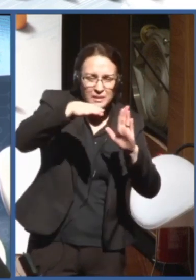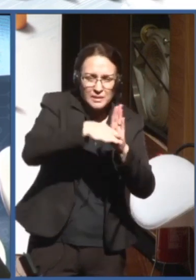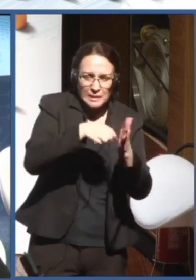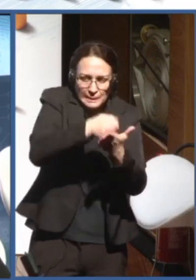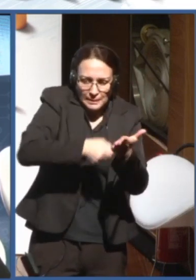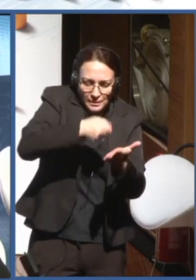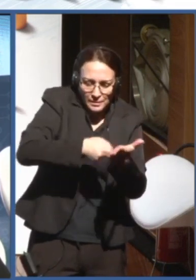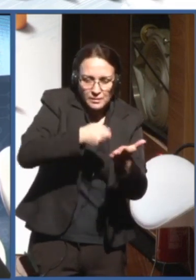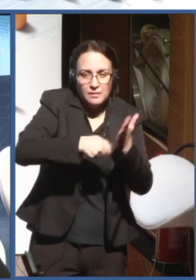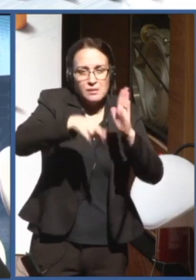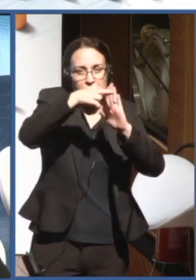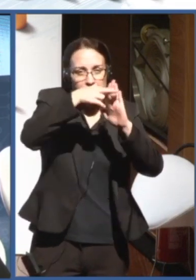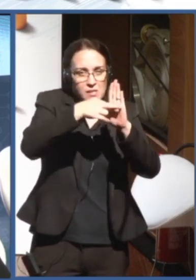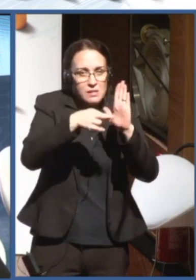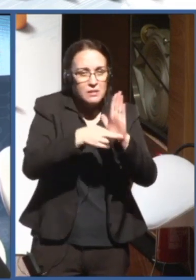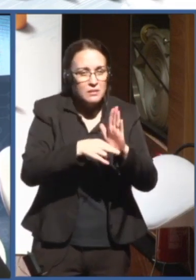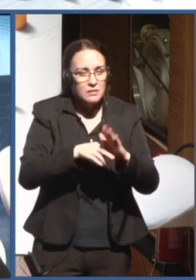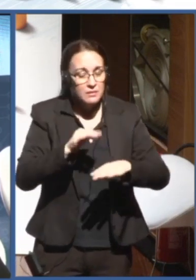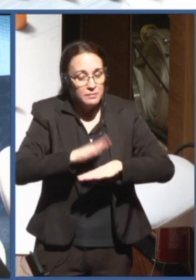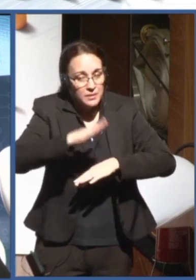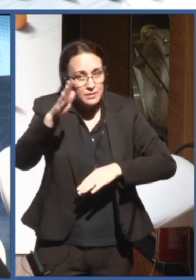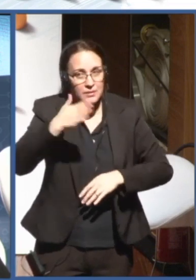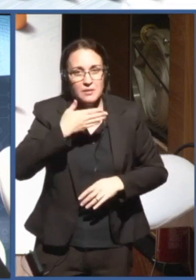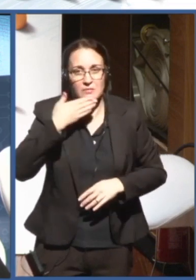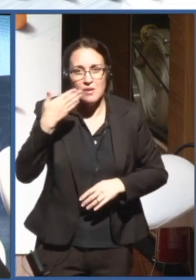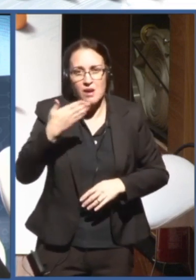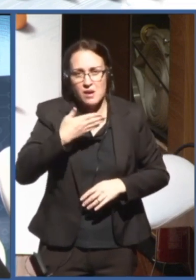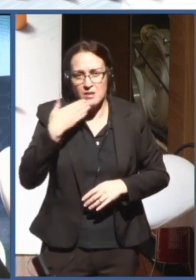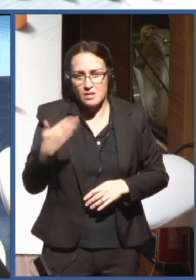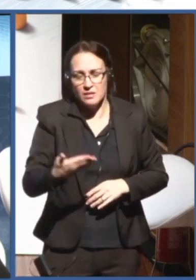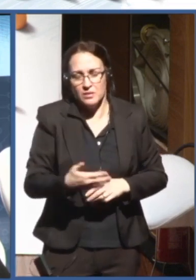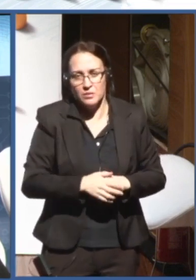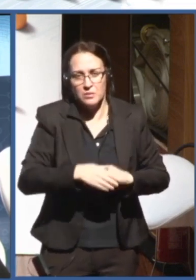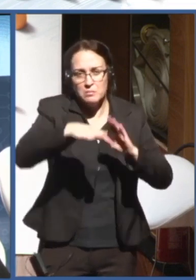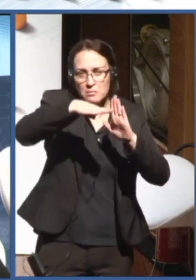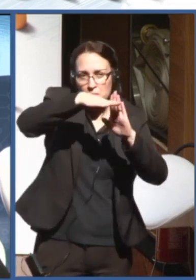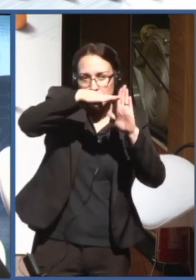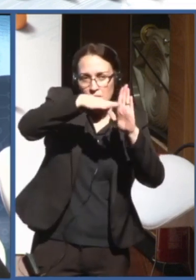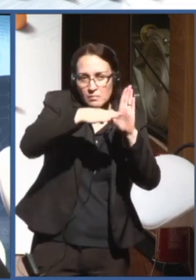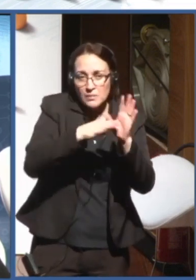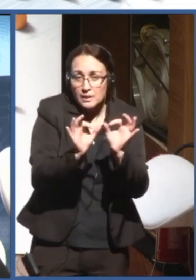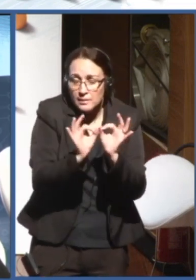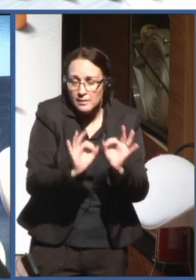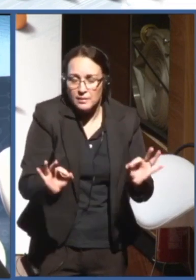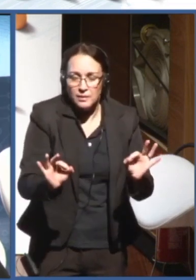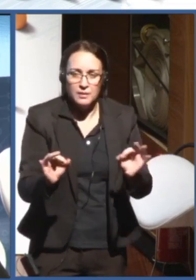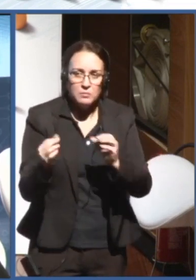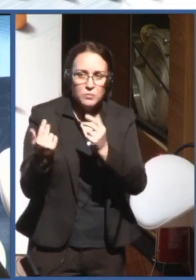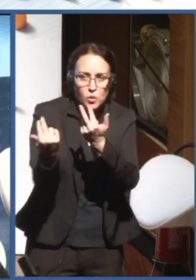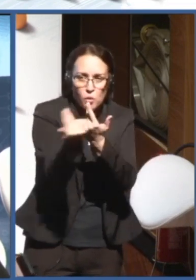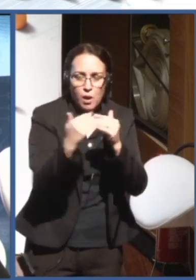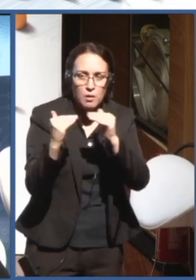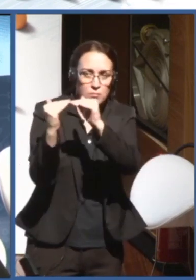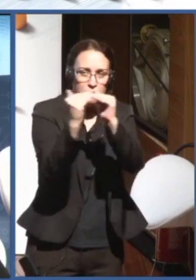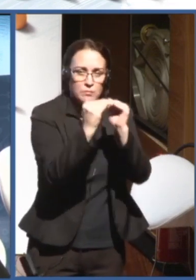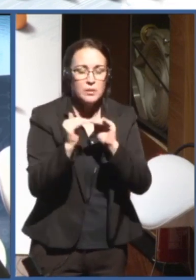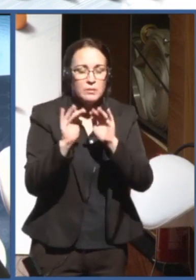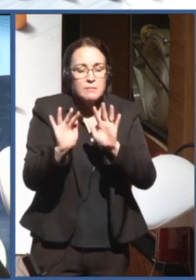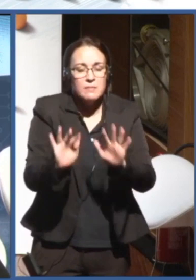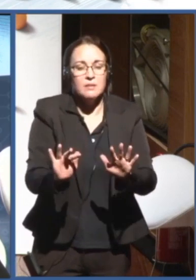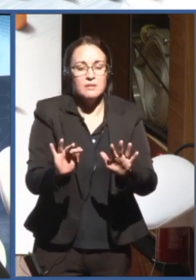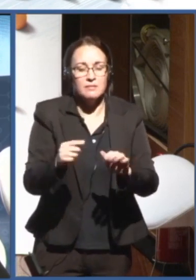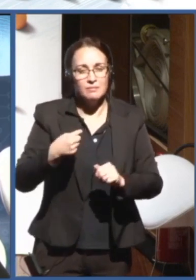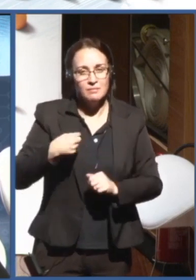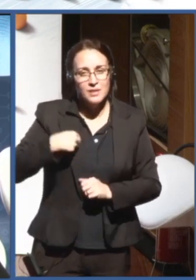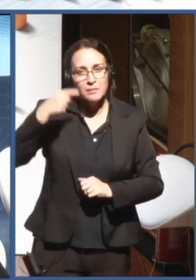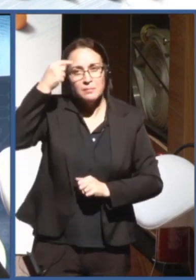way, so that just, like, blindly, you know, adopt a common standard, common protocol. And so I really do think that one of the things we're looking forward with the AI civic forum